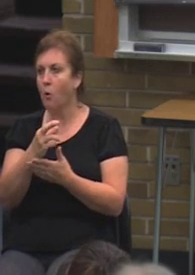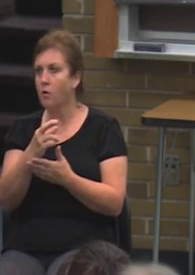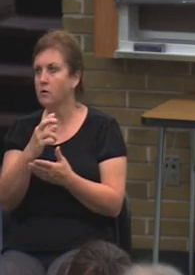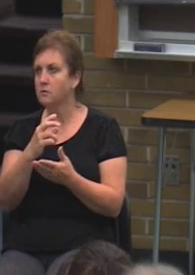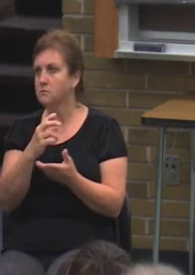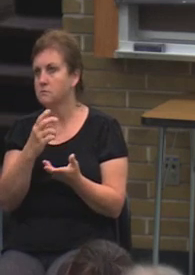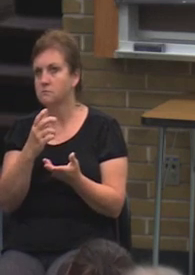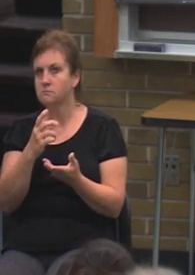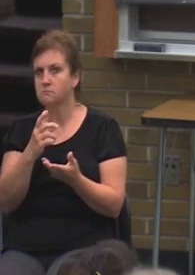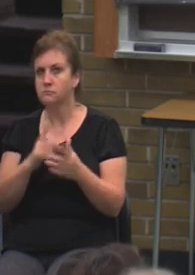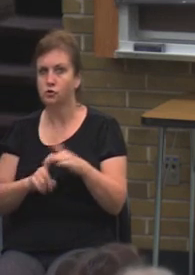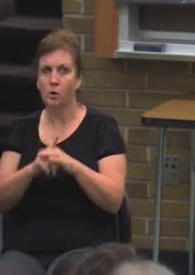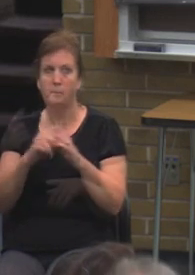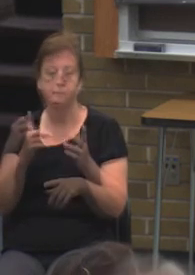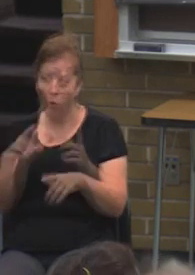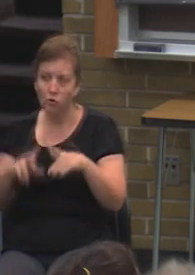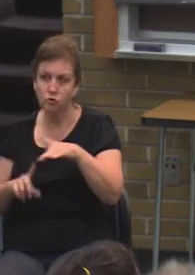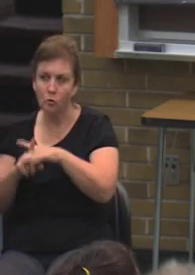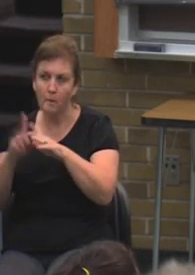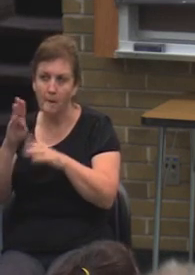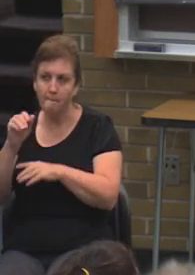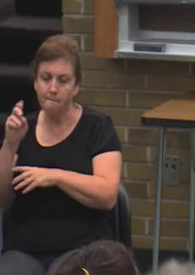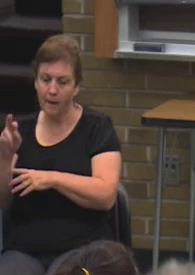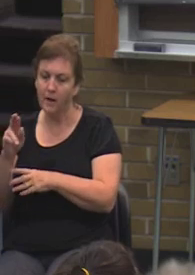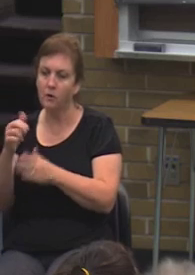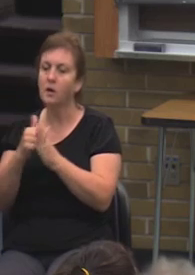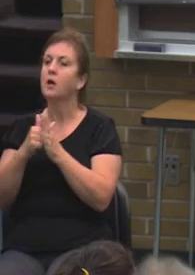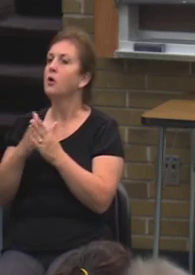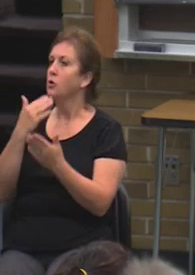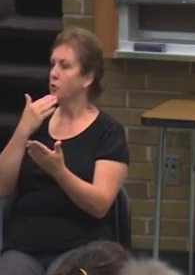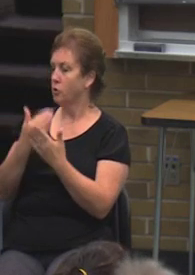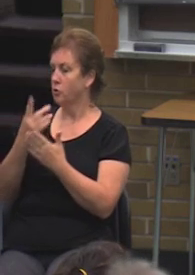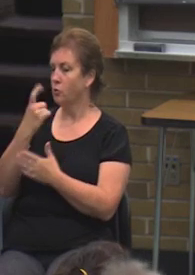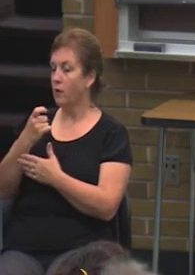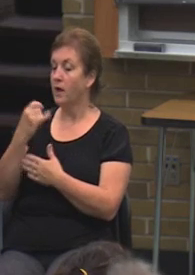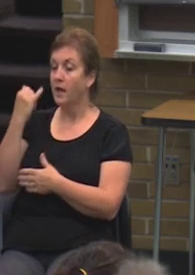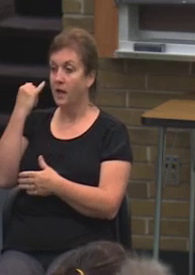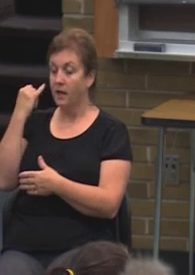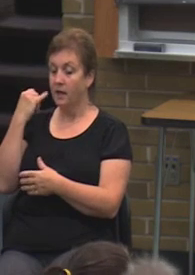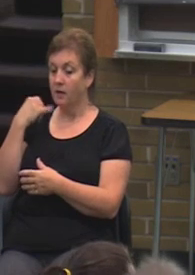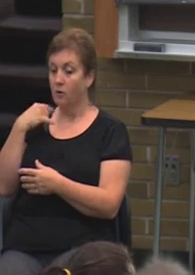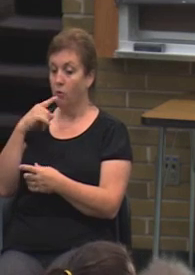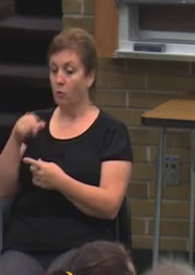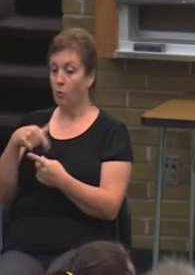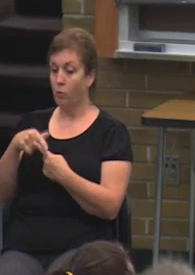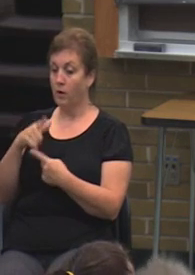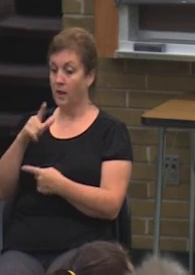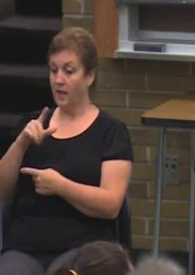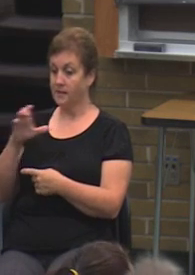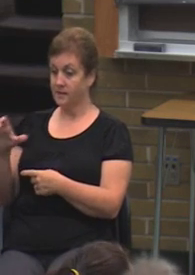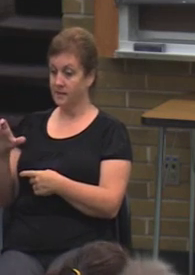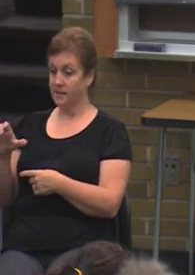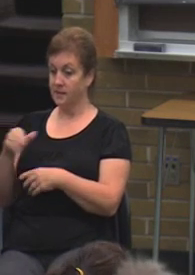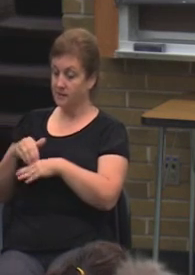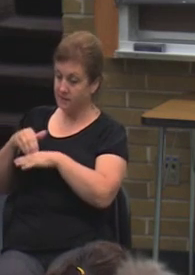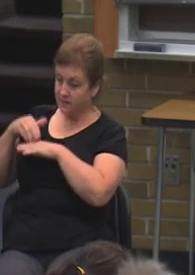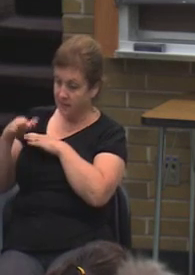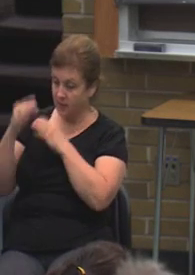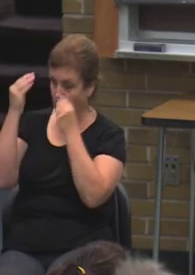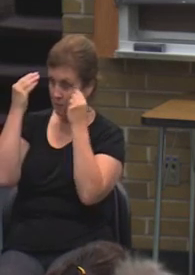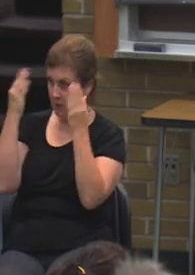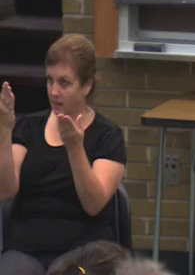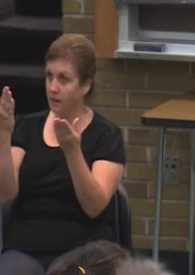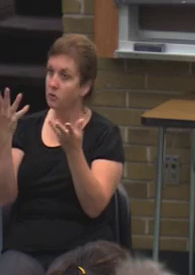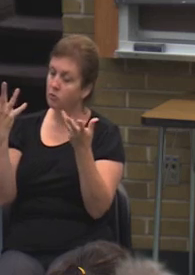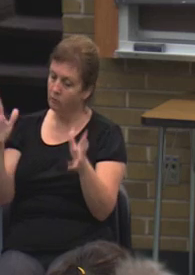last questions? Yes, ma'am. So, if you're... Another good question. The question was, will you receive information from LCC once